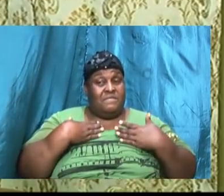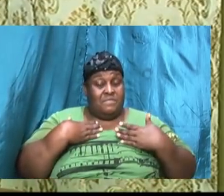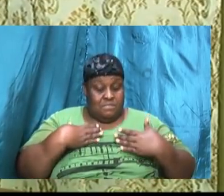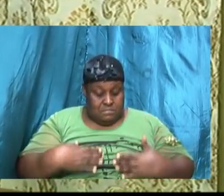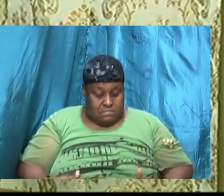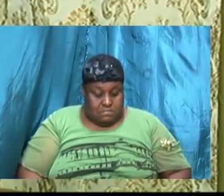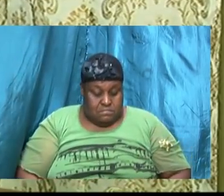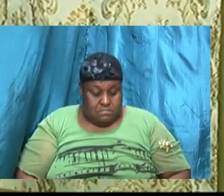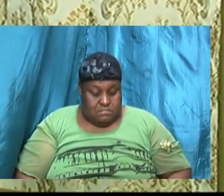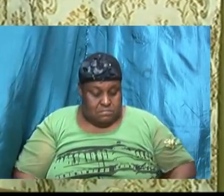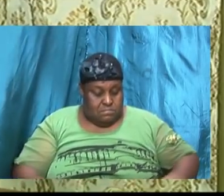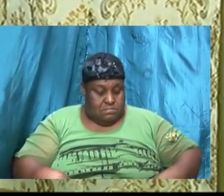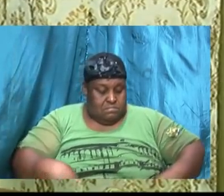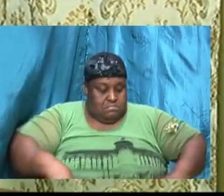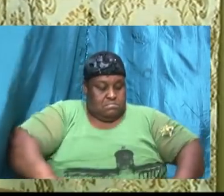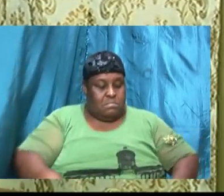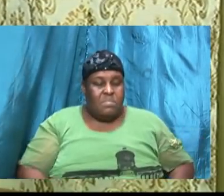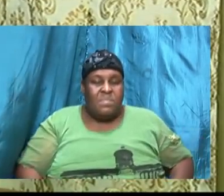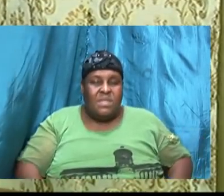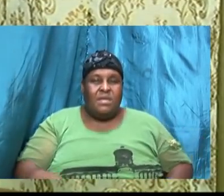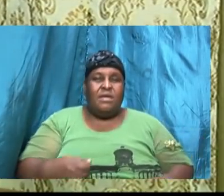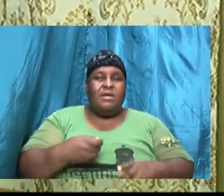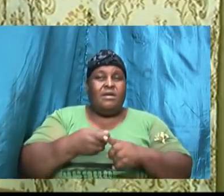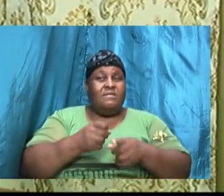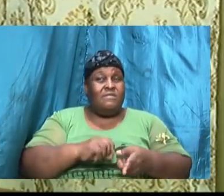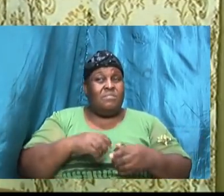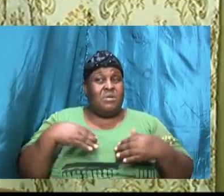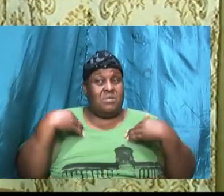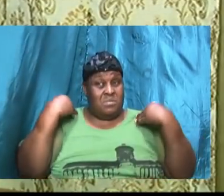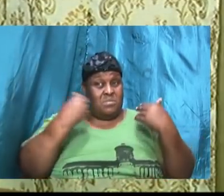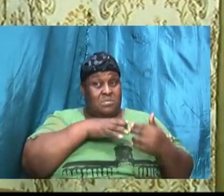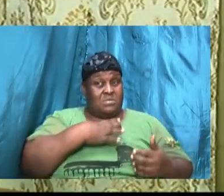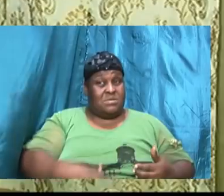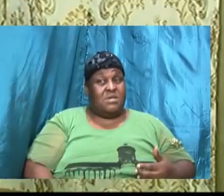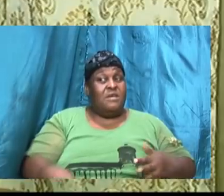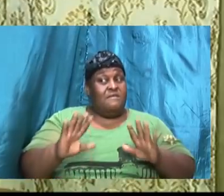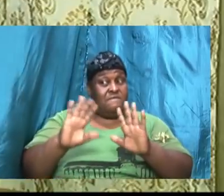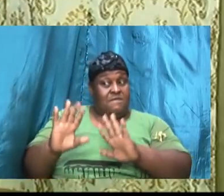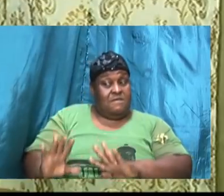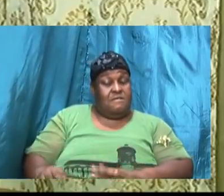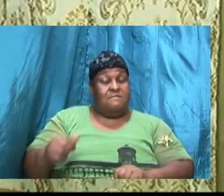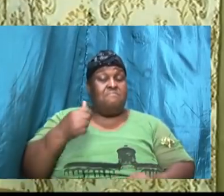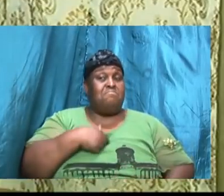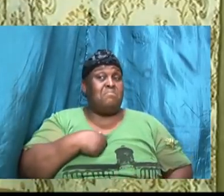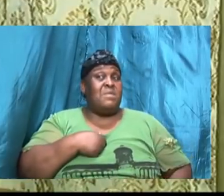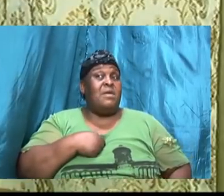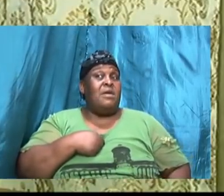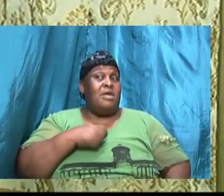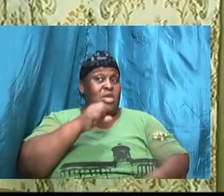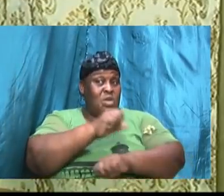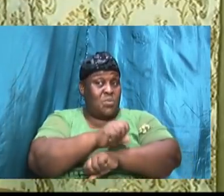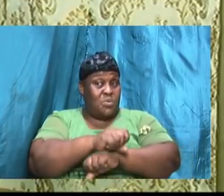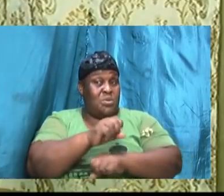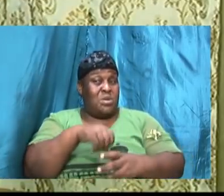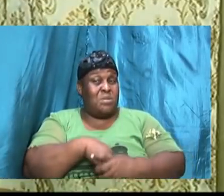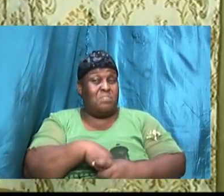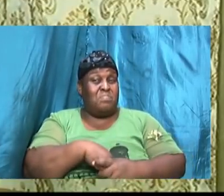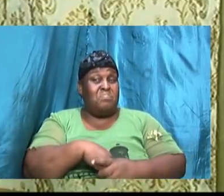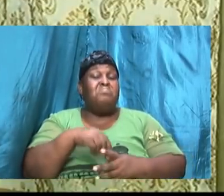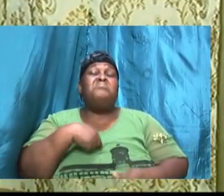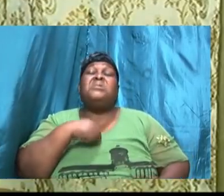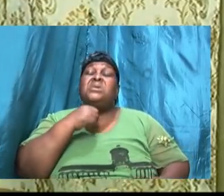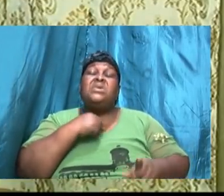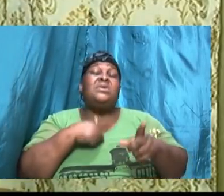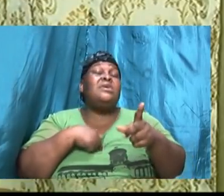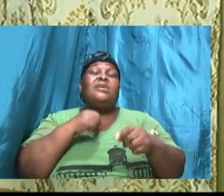from a young Christian this is a fear that I operate with I want look here and I am not perfect